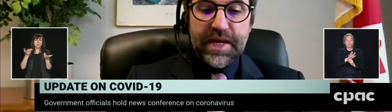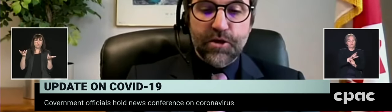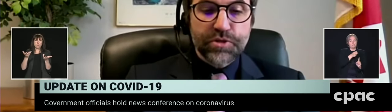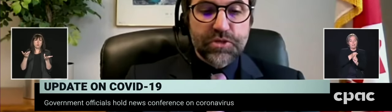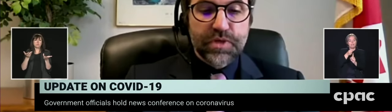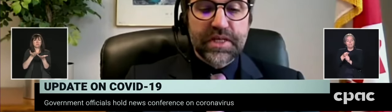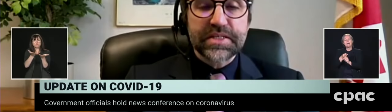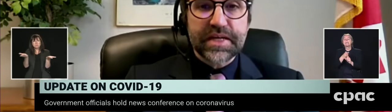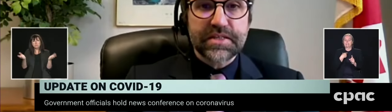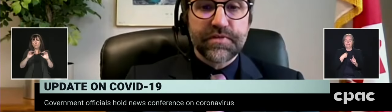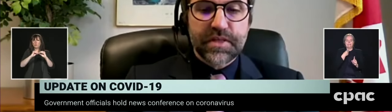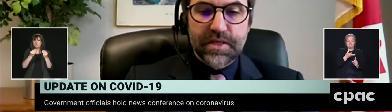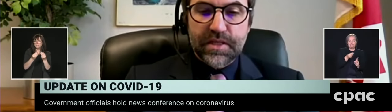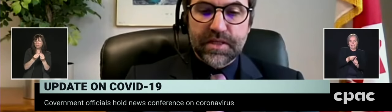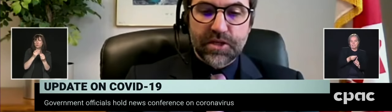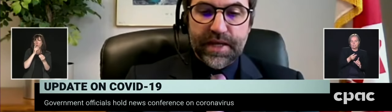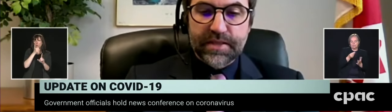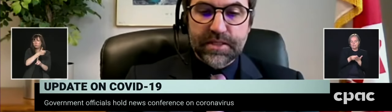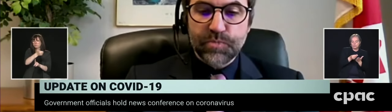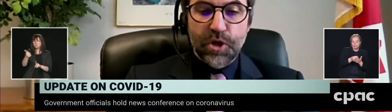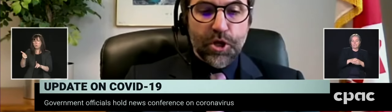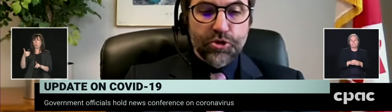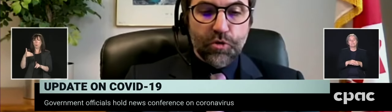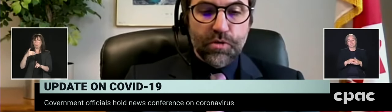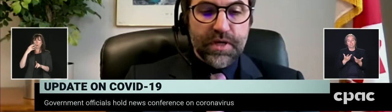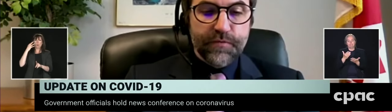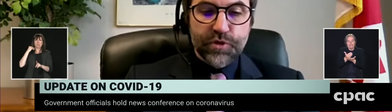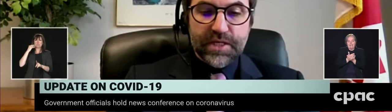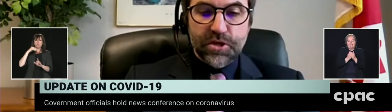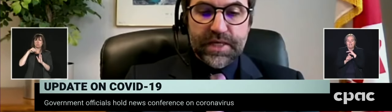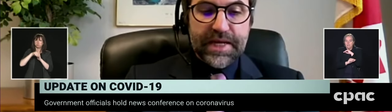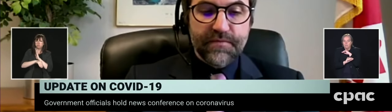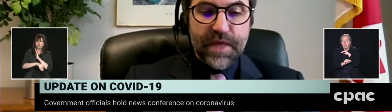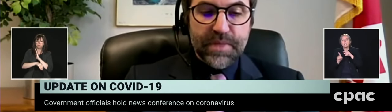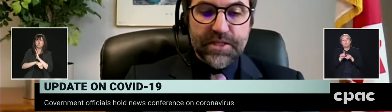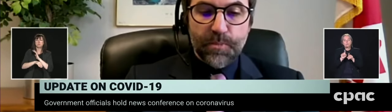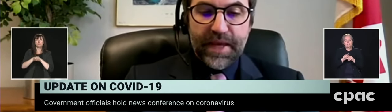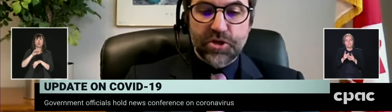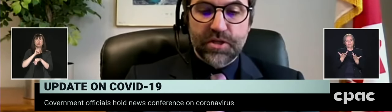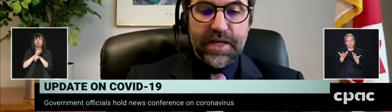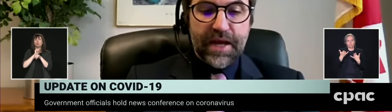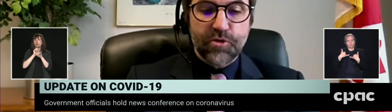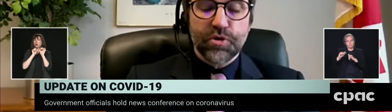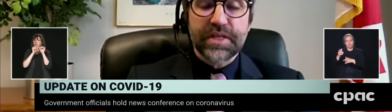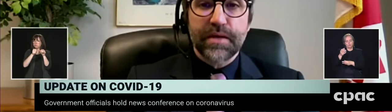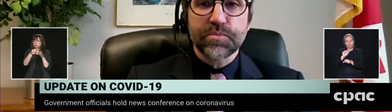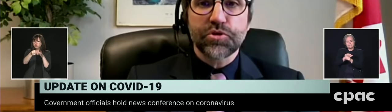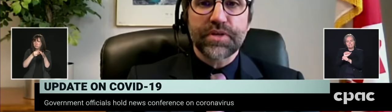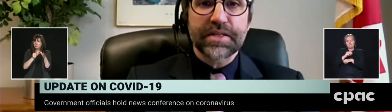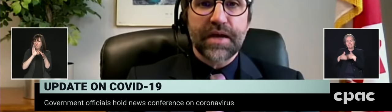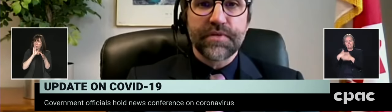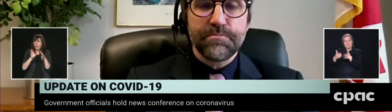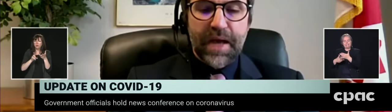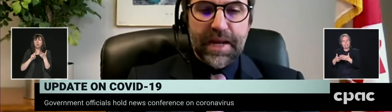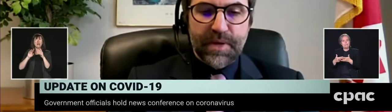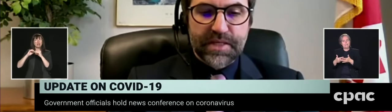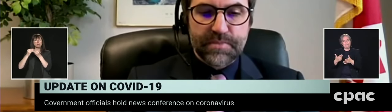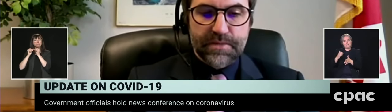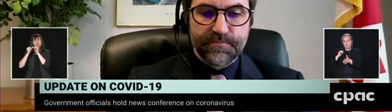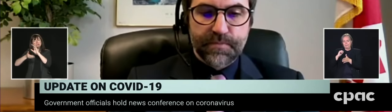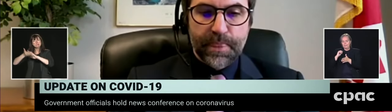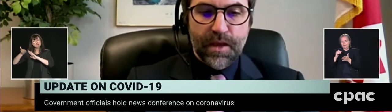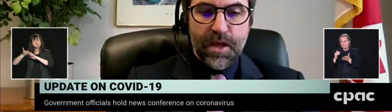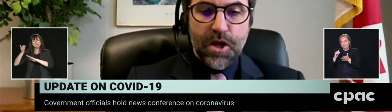favoriser la continuité des activités des organismes, dont les flux de trésorerie et la viabilité opérationnelle à court terme sont entravés par la